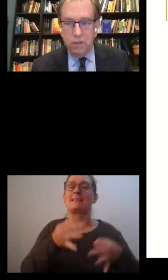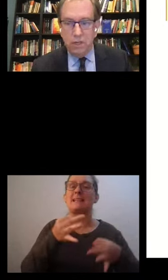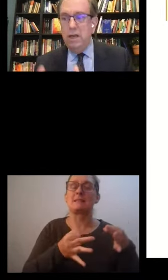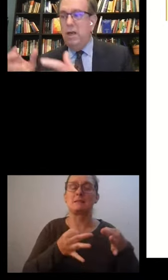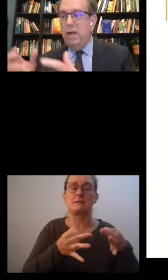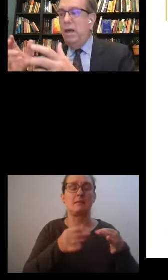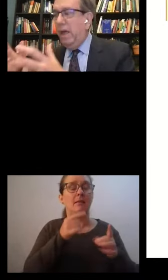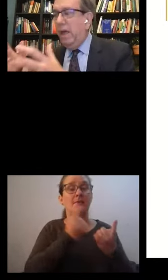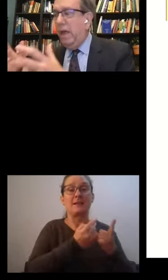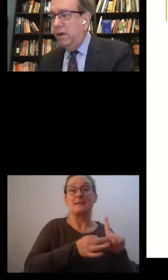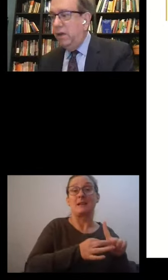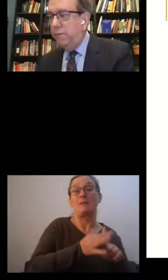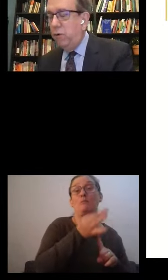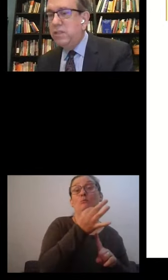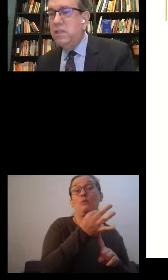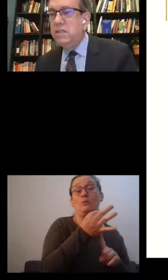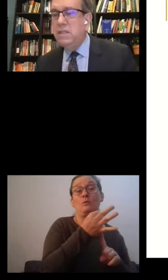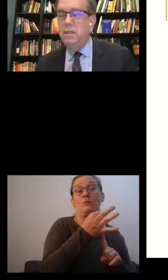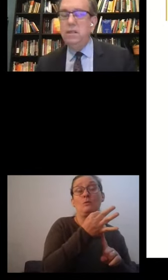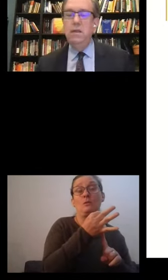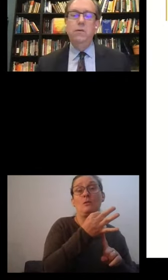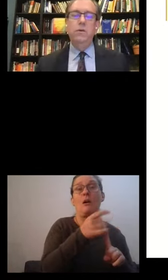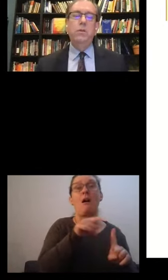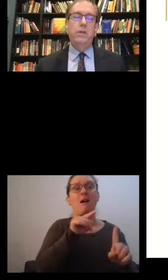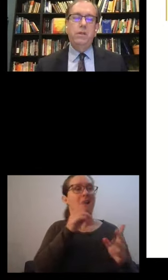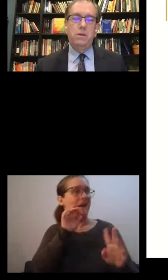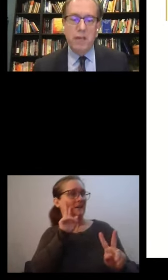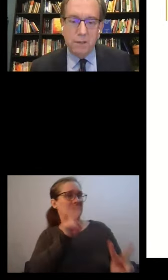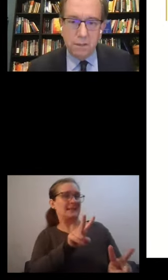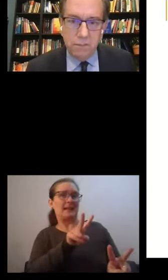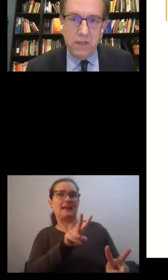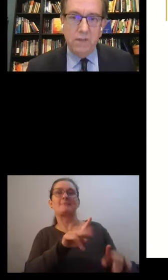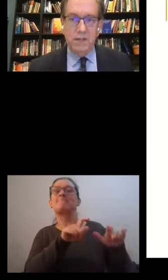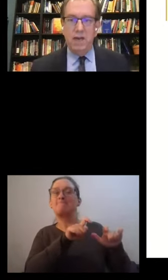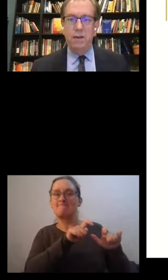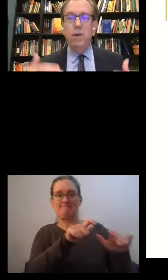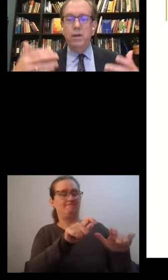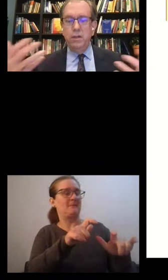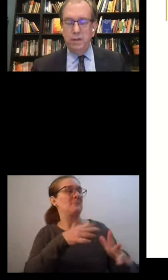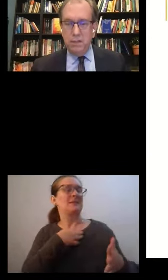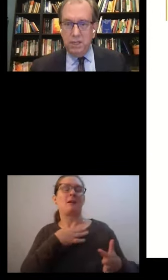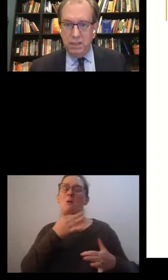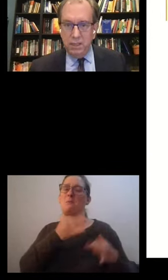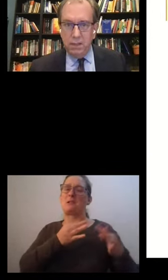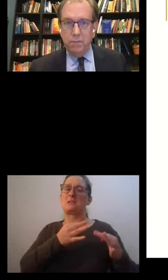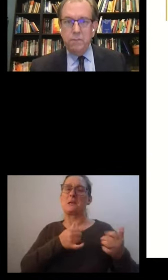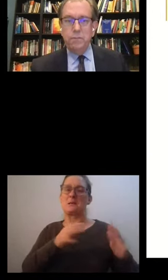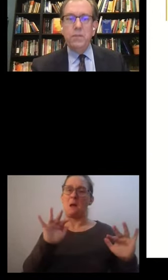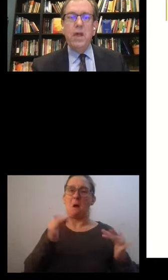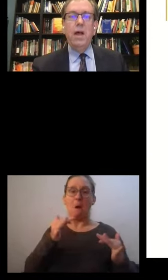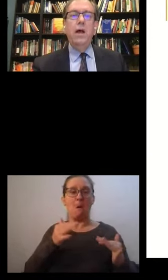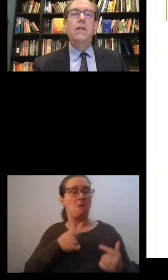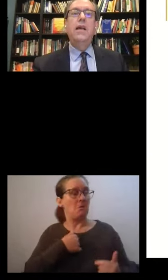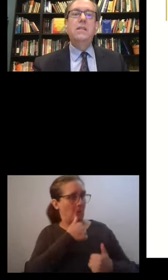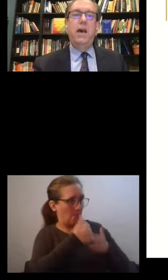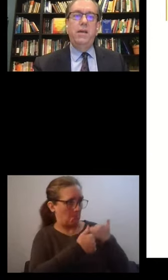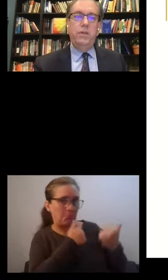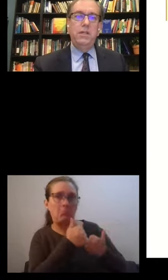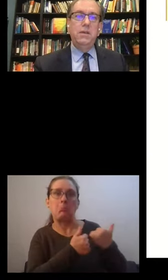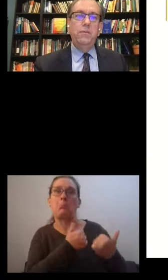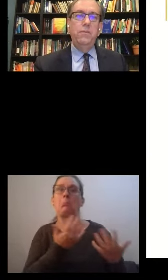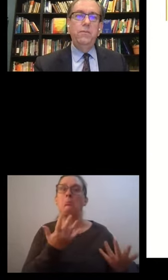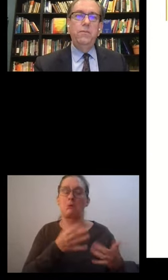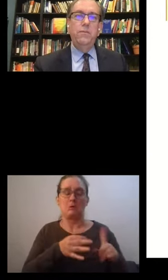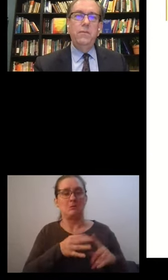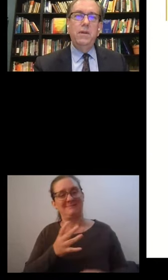it shows, and therefore it's consistent with the political cycle in the time that is needed. Next